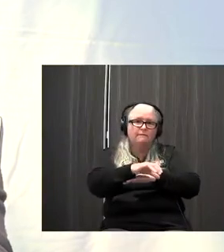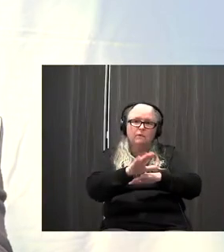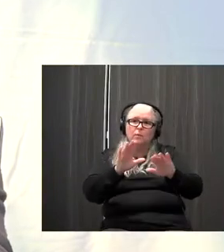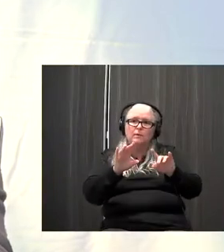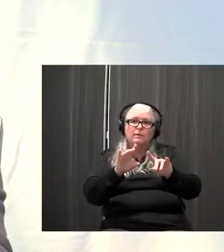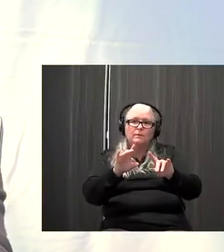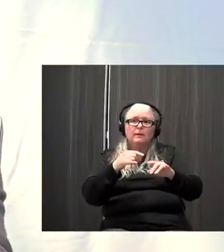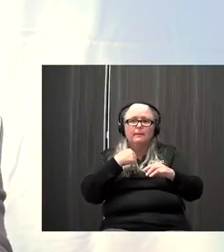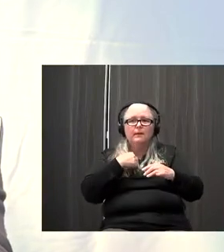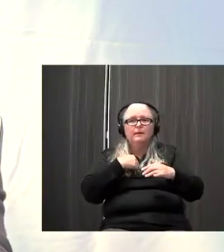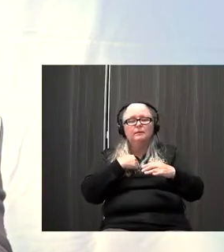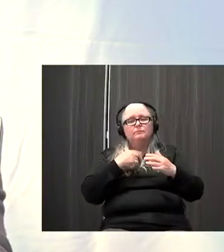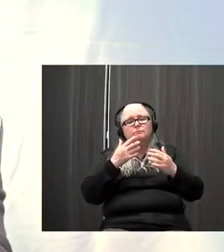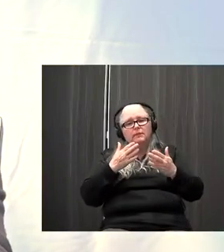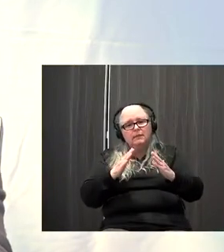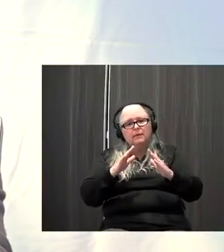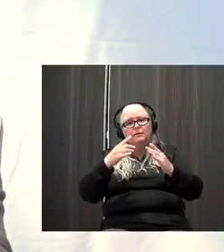belly breath at all, but just allowing.